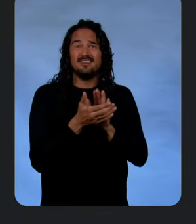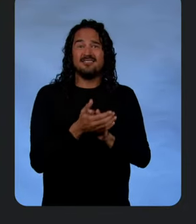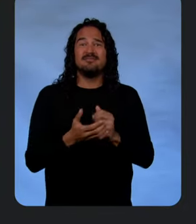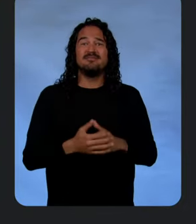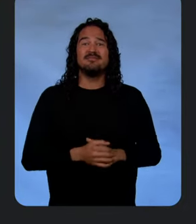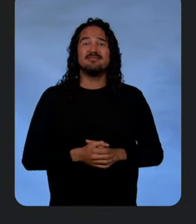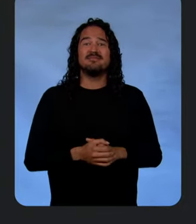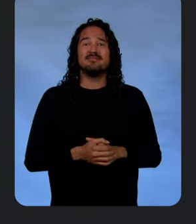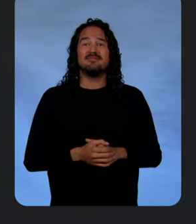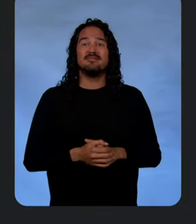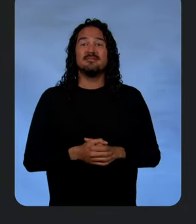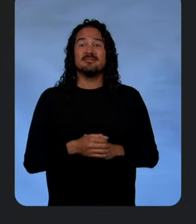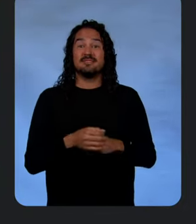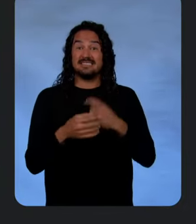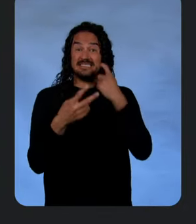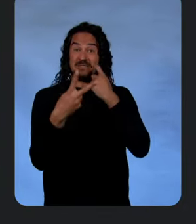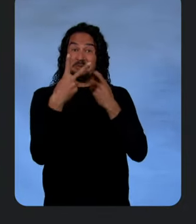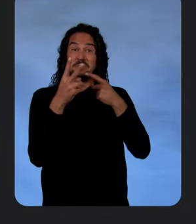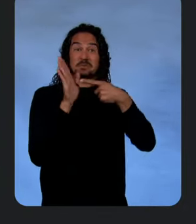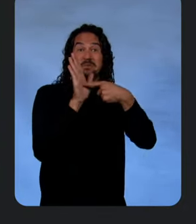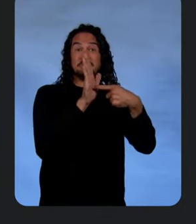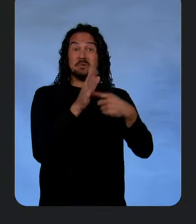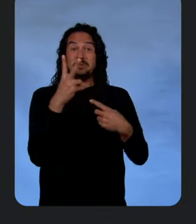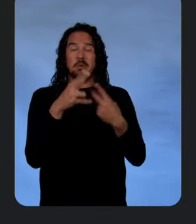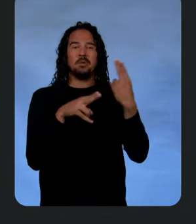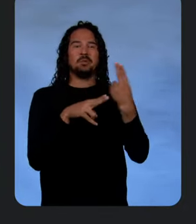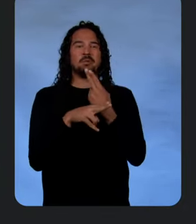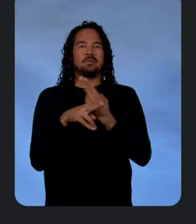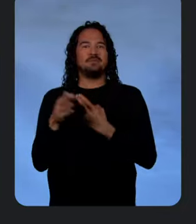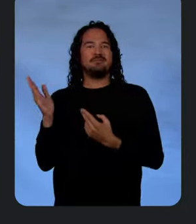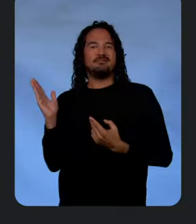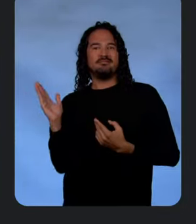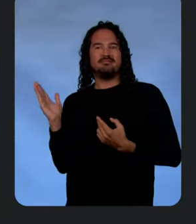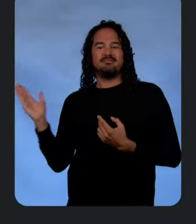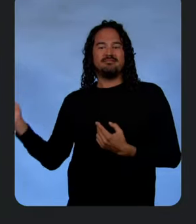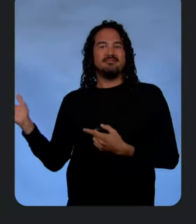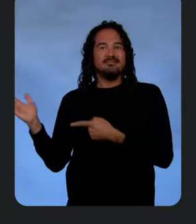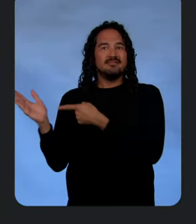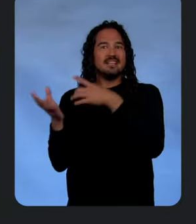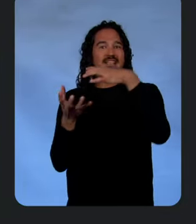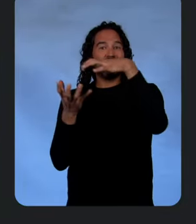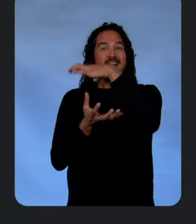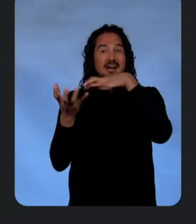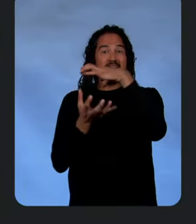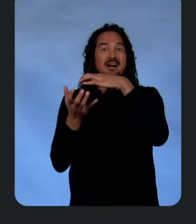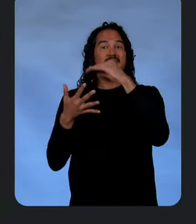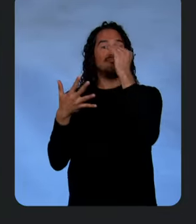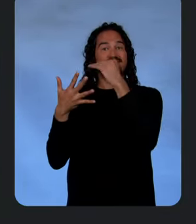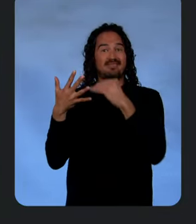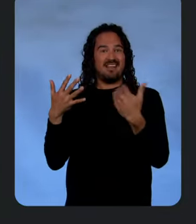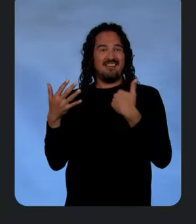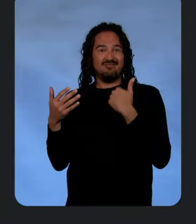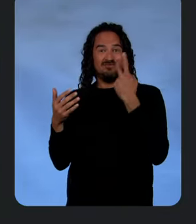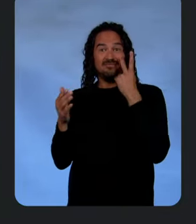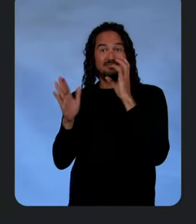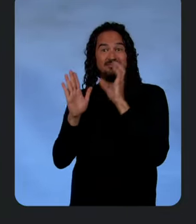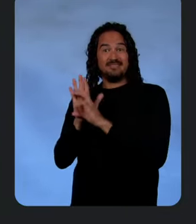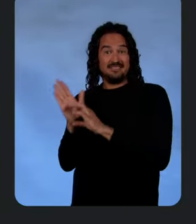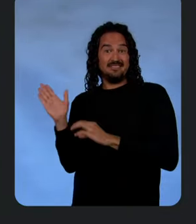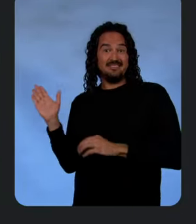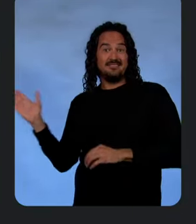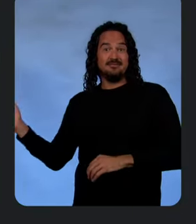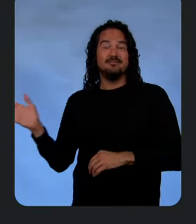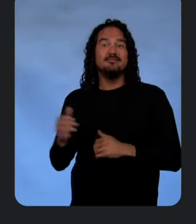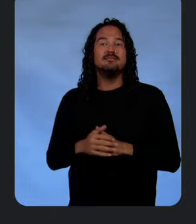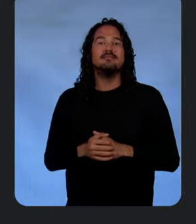So the two demos Jason just showed us use several features across our Gemini for Google Cloud portfolio. This provides